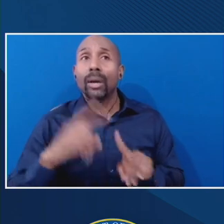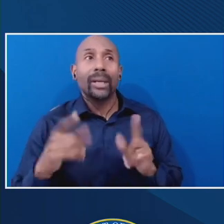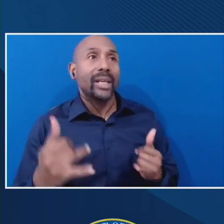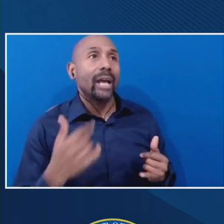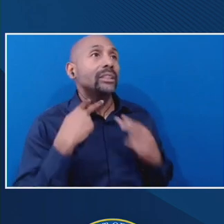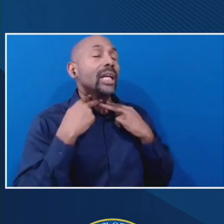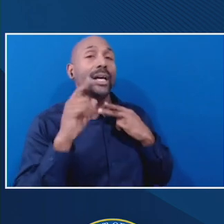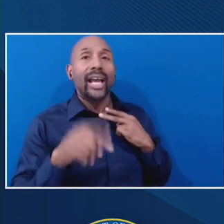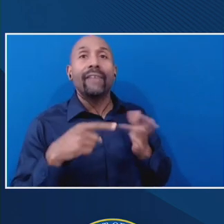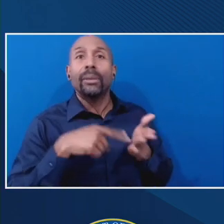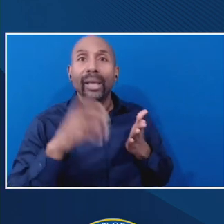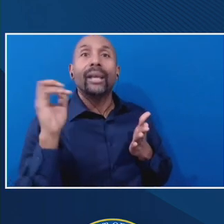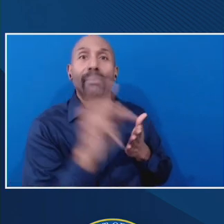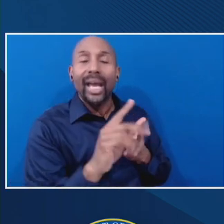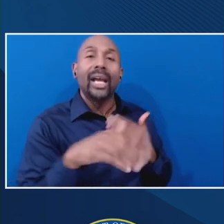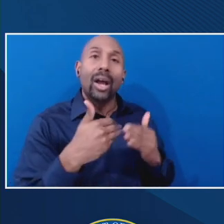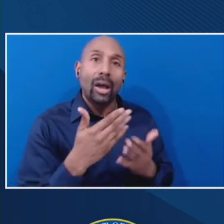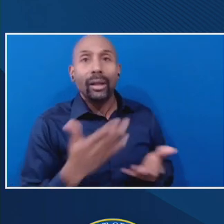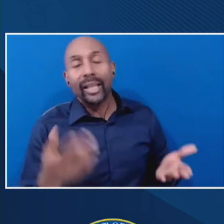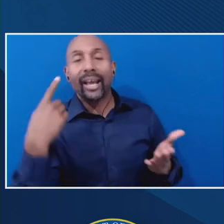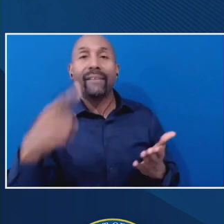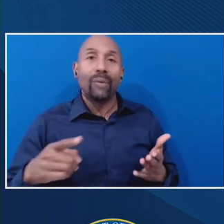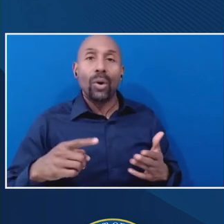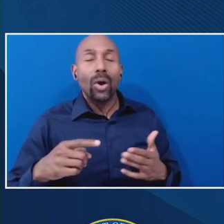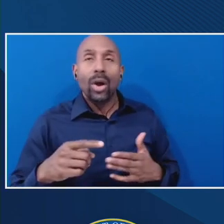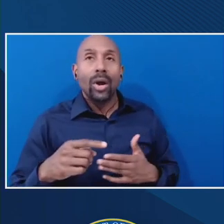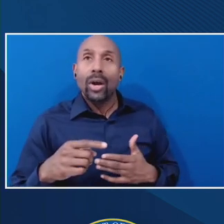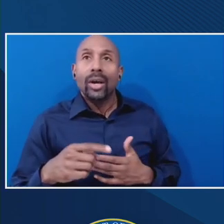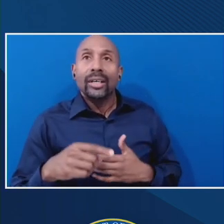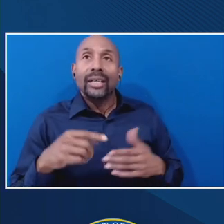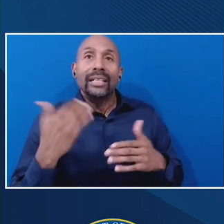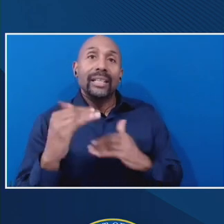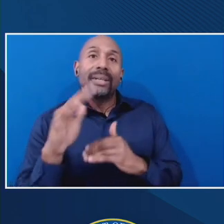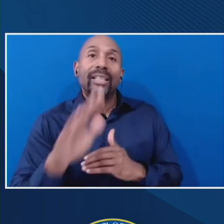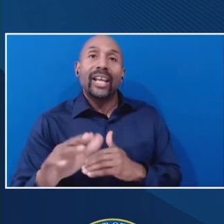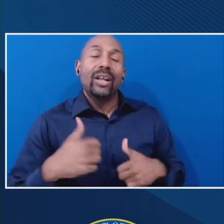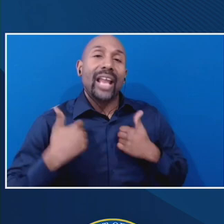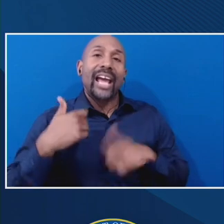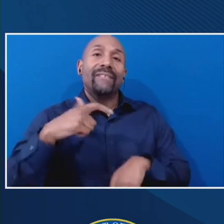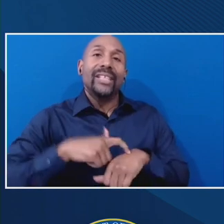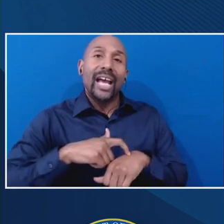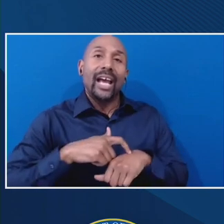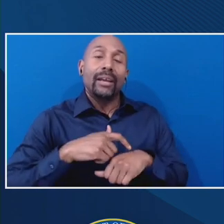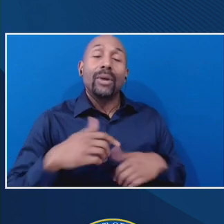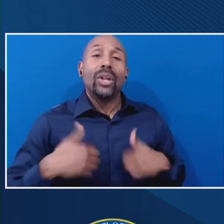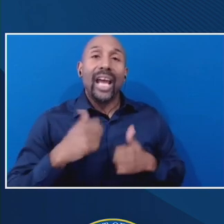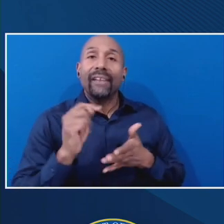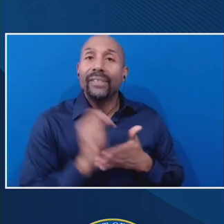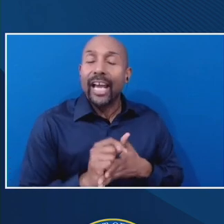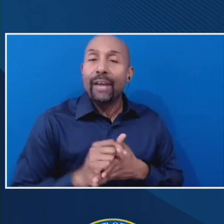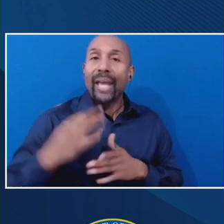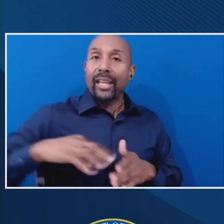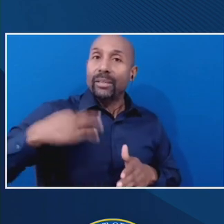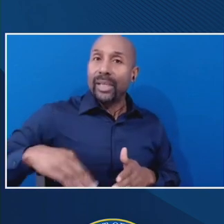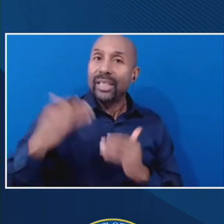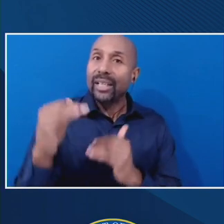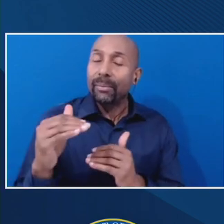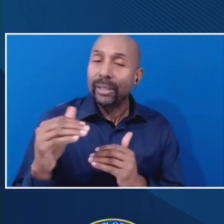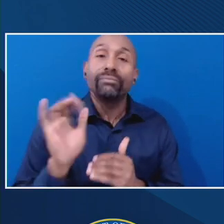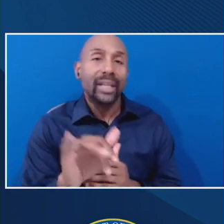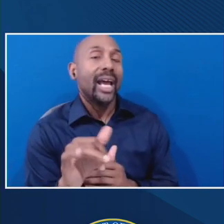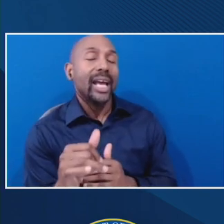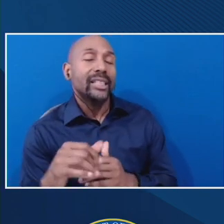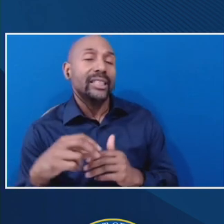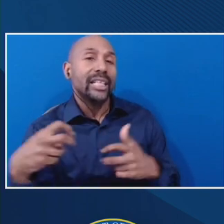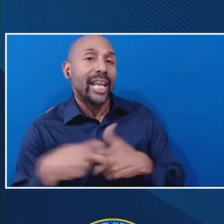sort of that all count towards their lifetime eligibility limit. Um, so that, that again is, is an issue for us. I want to make sure I